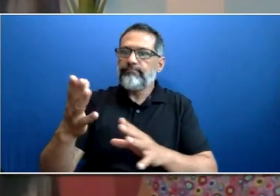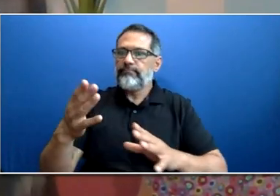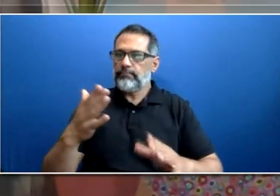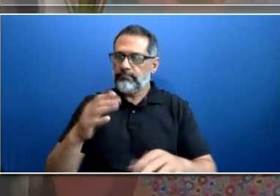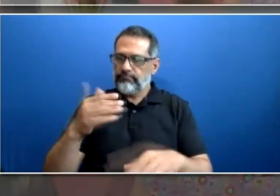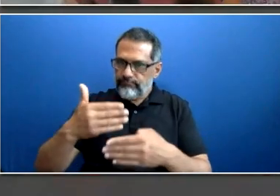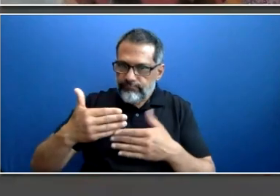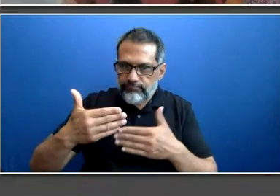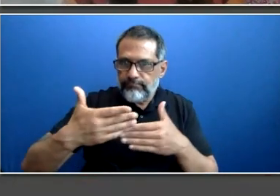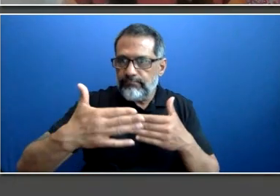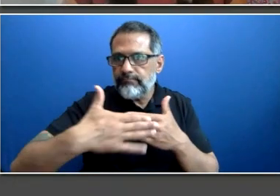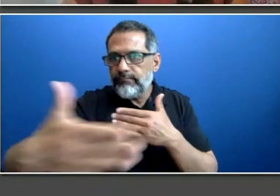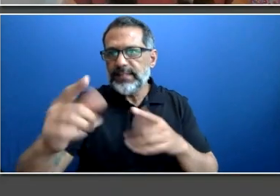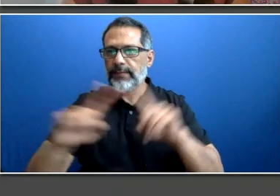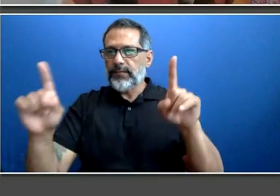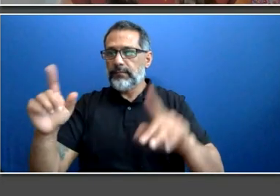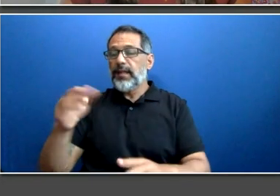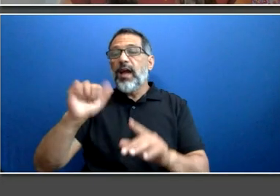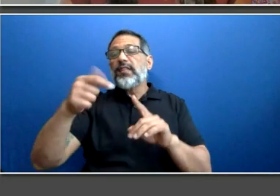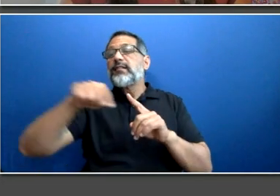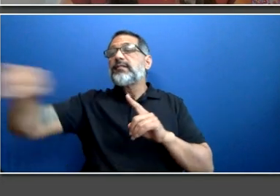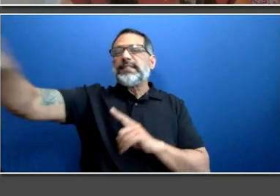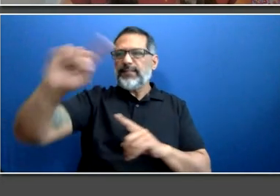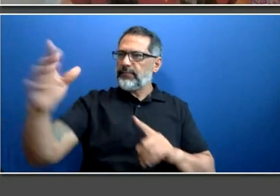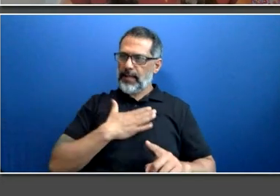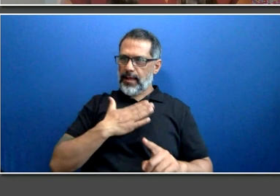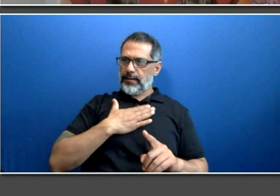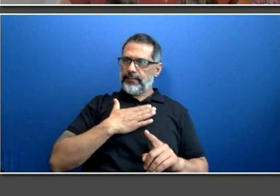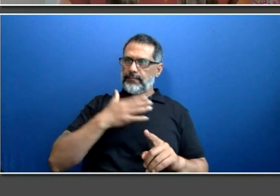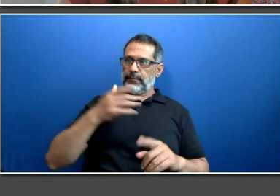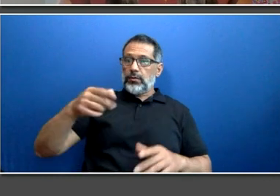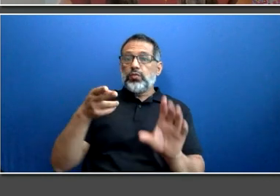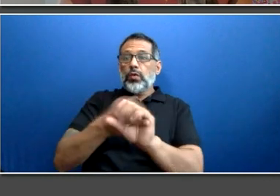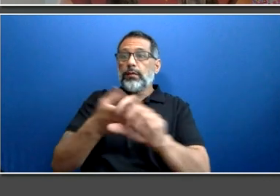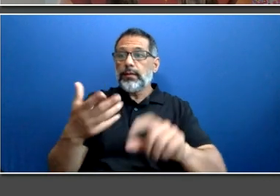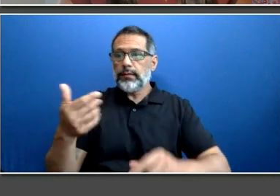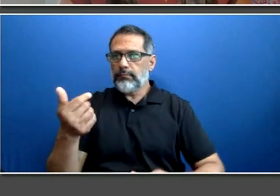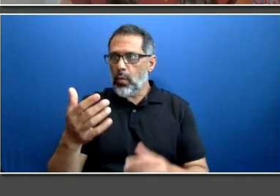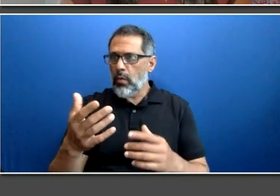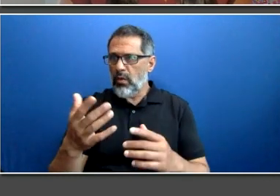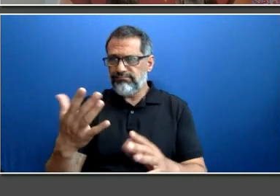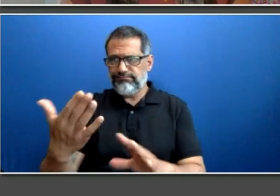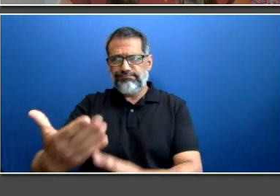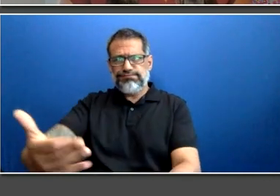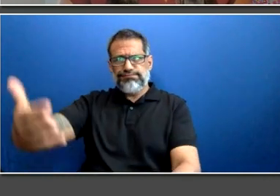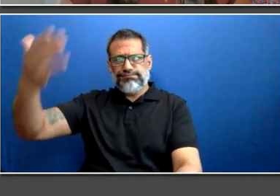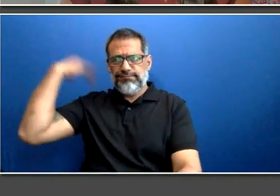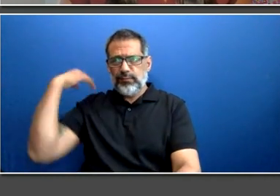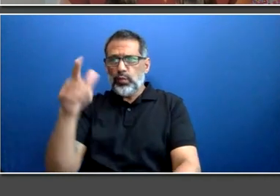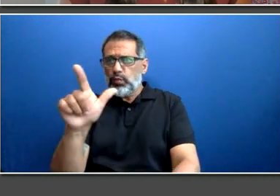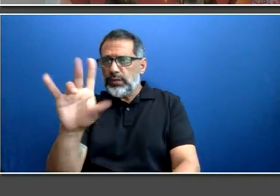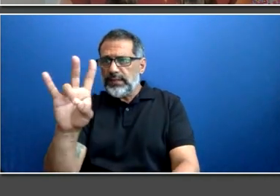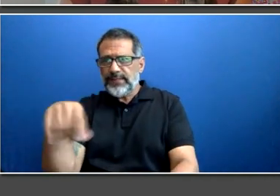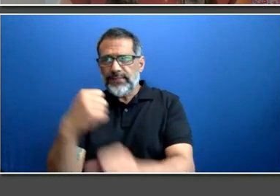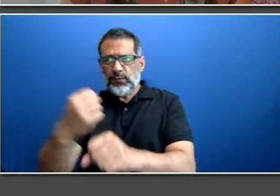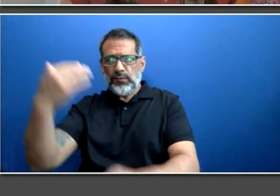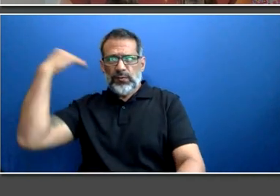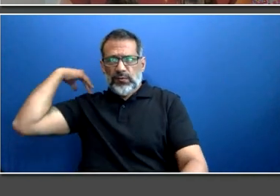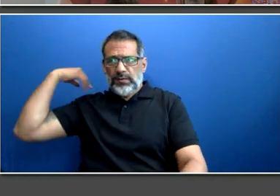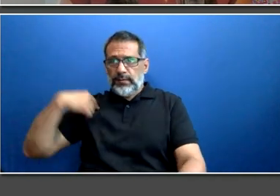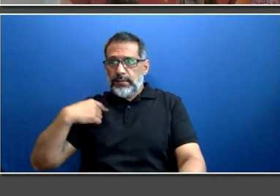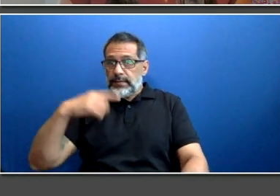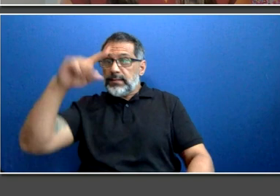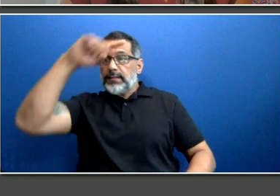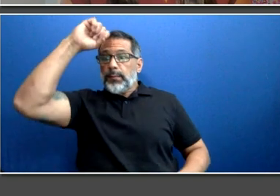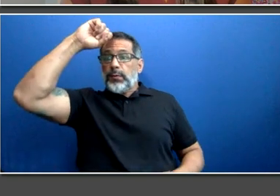more than 27 years ago as a summer student. I started in our Wheel Trans department, where my job was to book